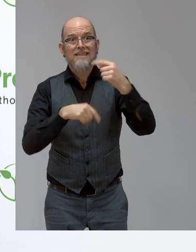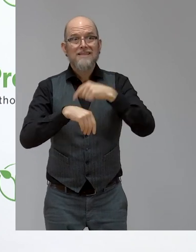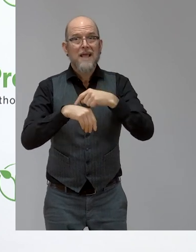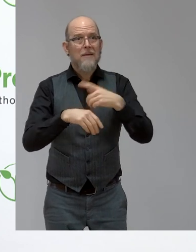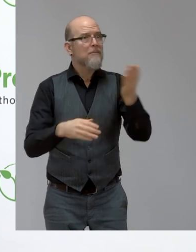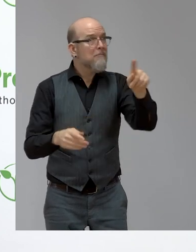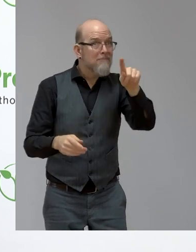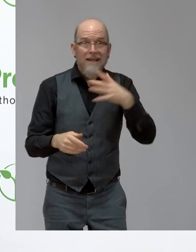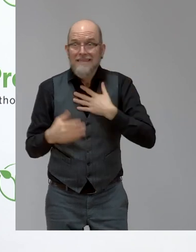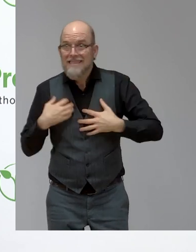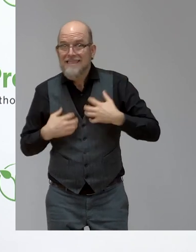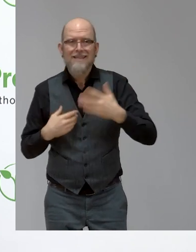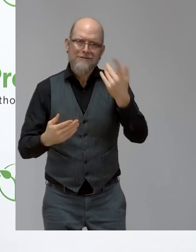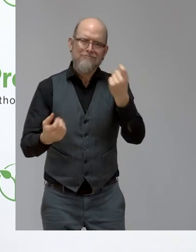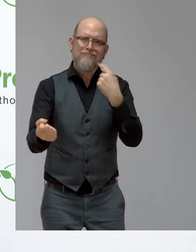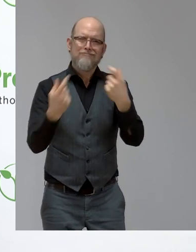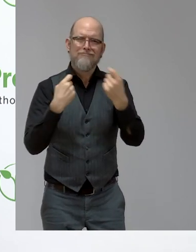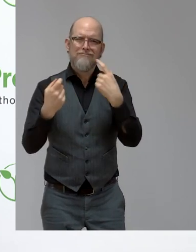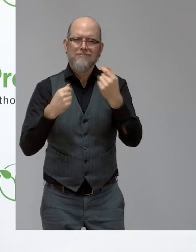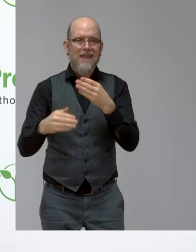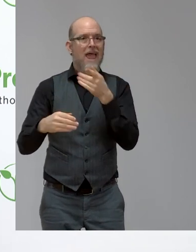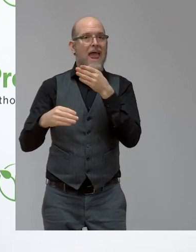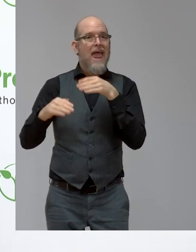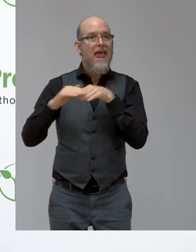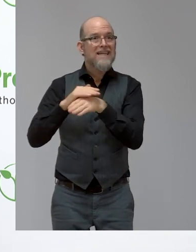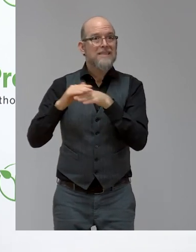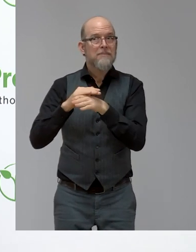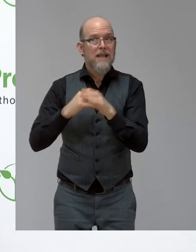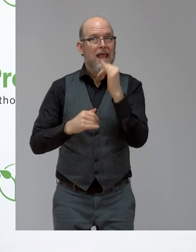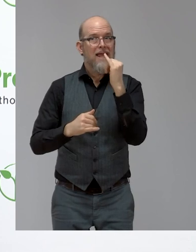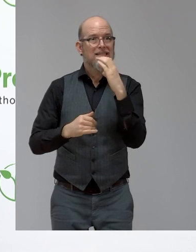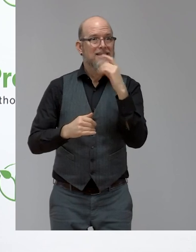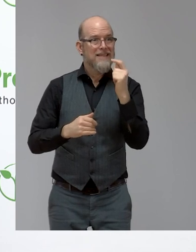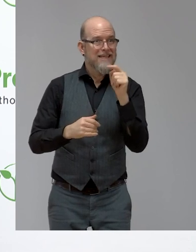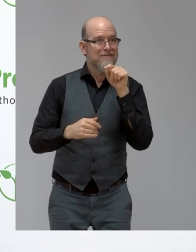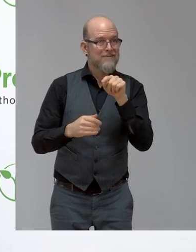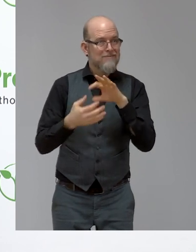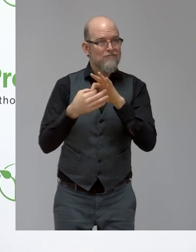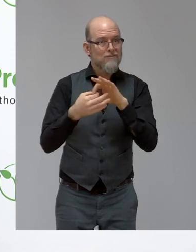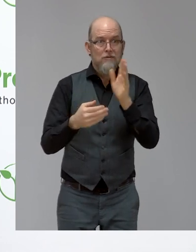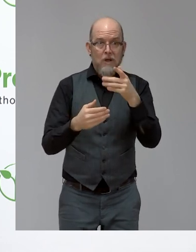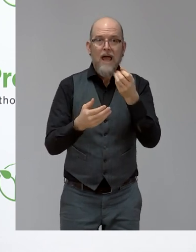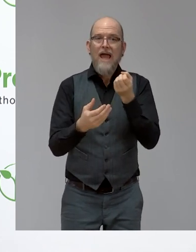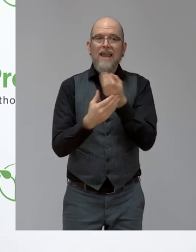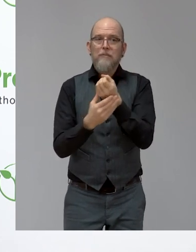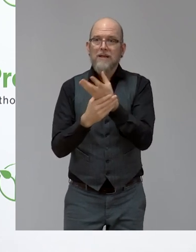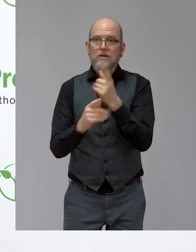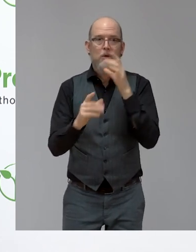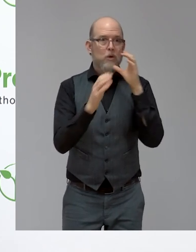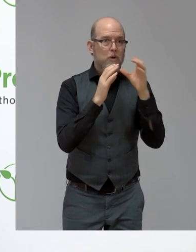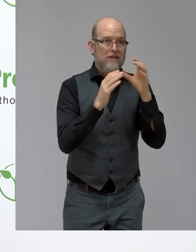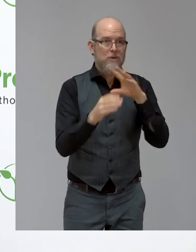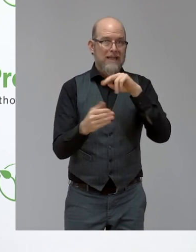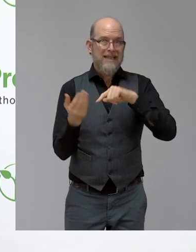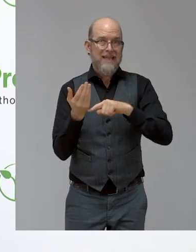ICT, which stands for information and communication technology. And as Johanna just said, we also think that we cannot escape